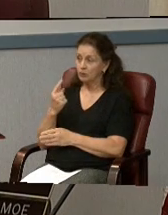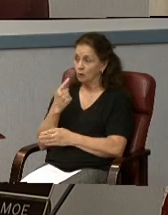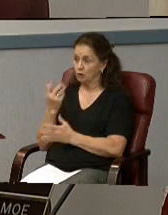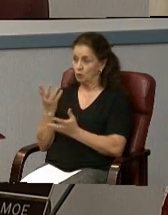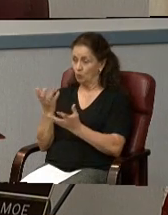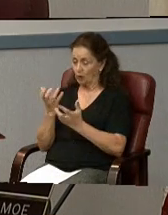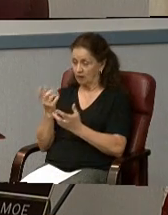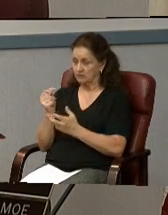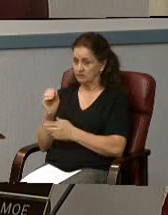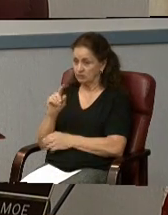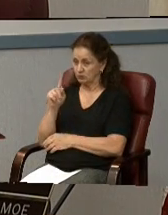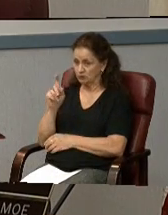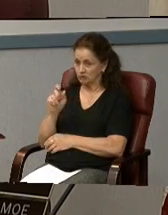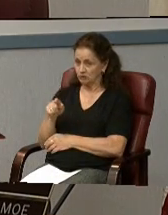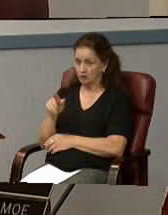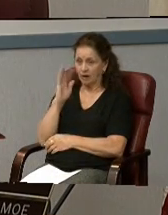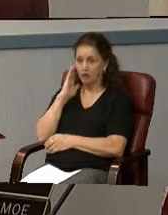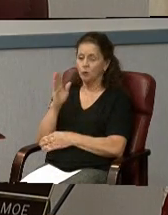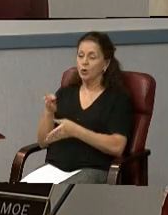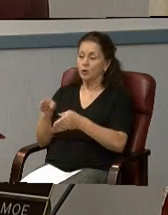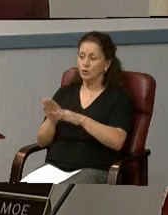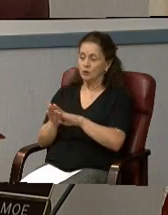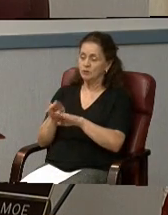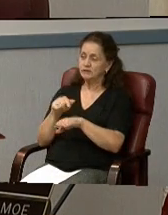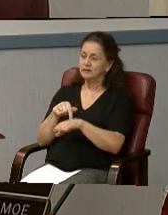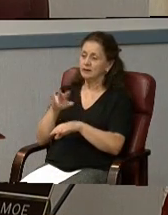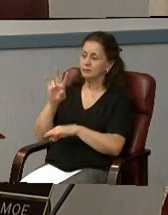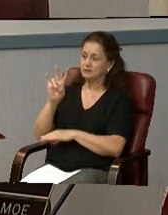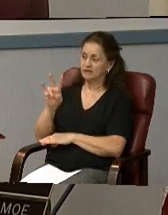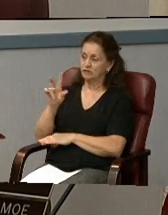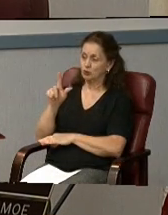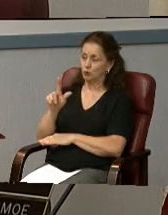I'll close the public hearing at 7.28.